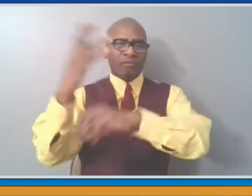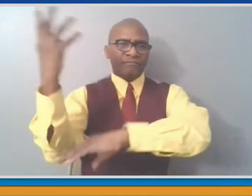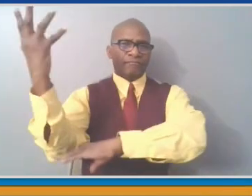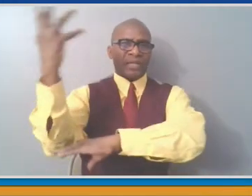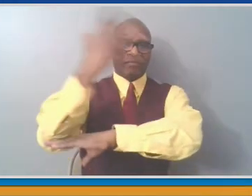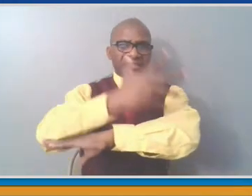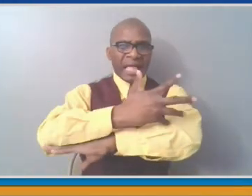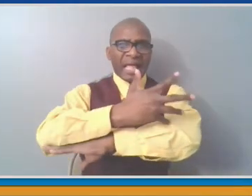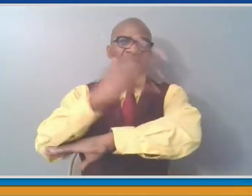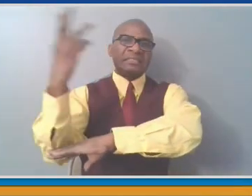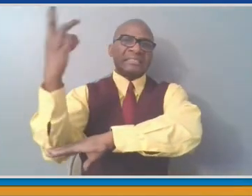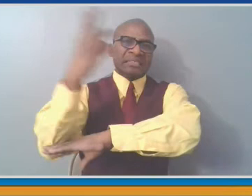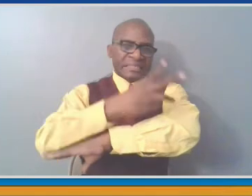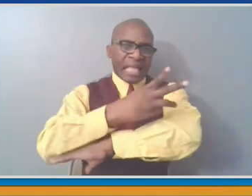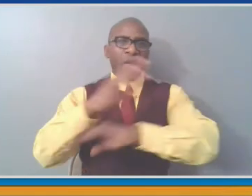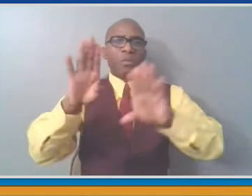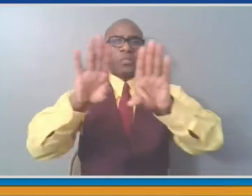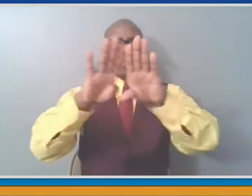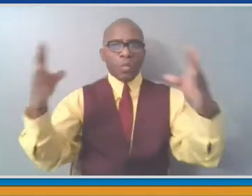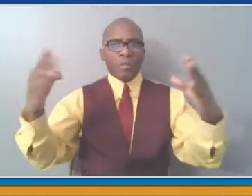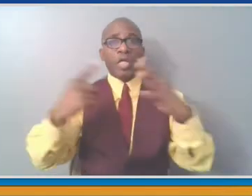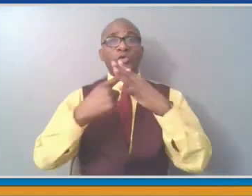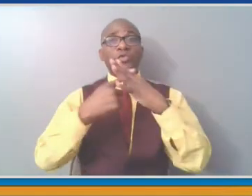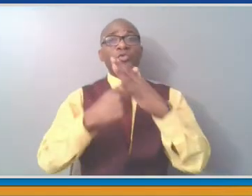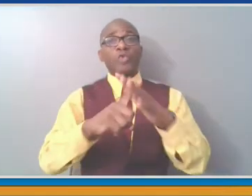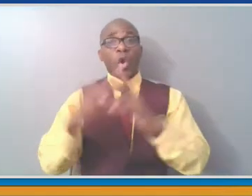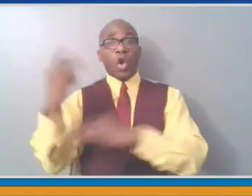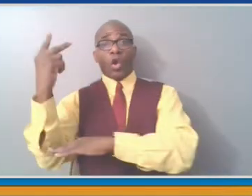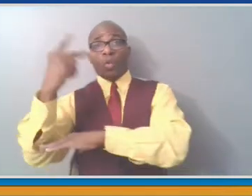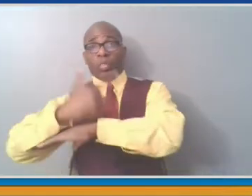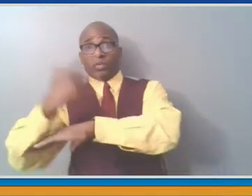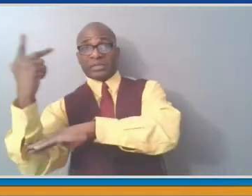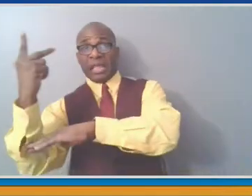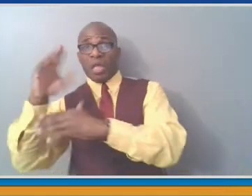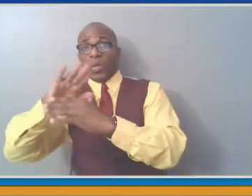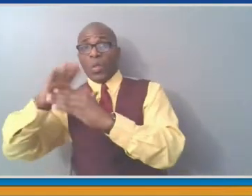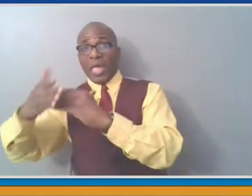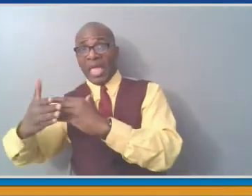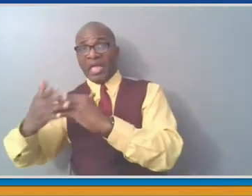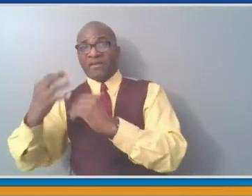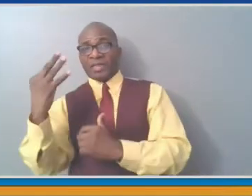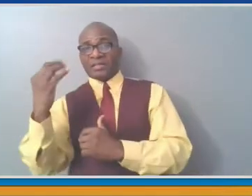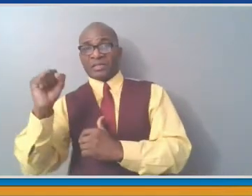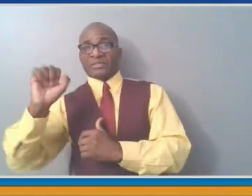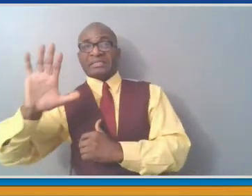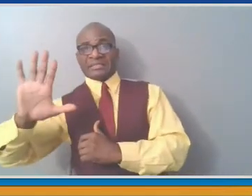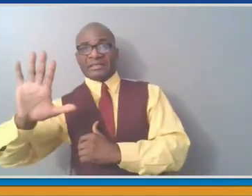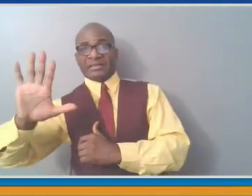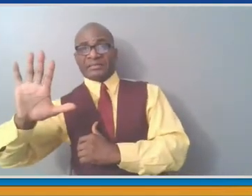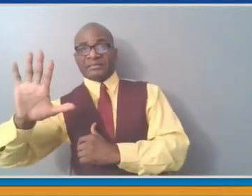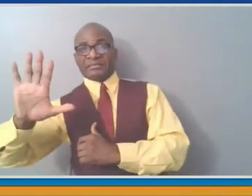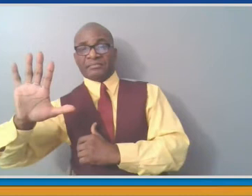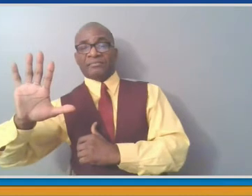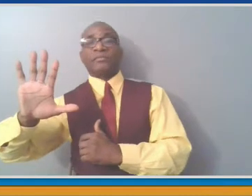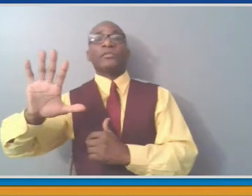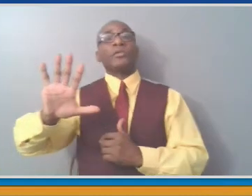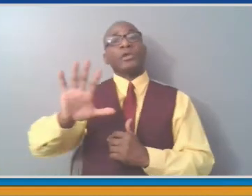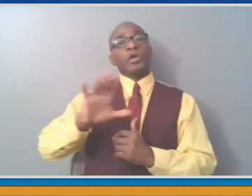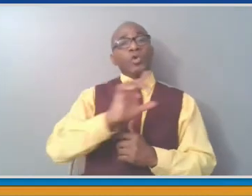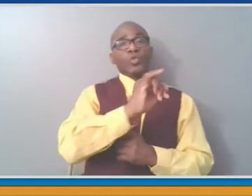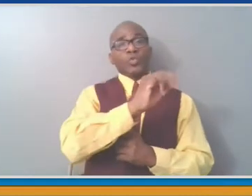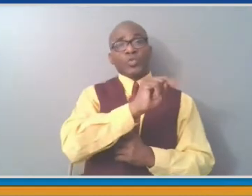about Glen Island based on what I said earlier. If we get final authority and some good news, perhaps we can add Glen Island to that list. But right now,